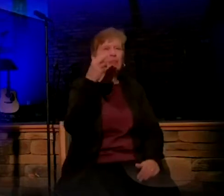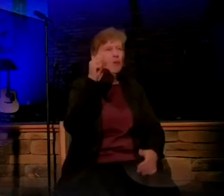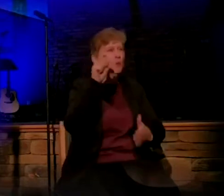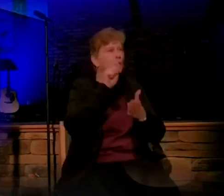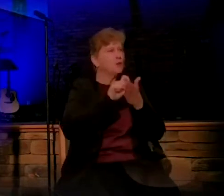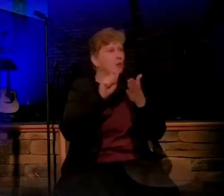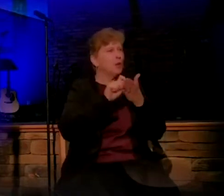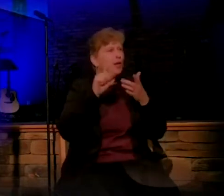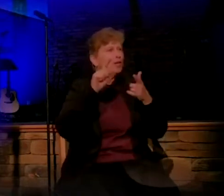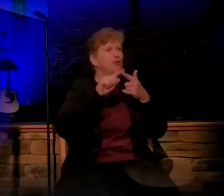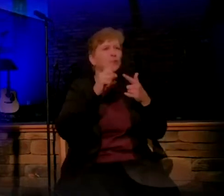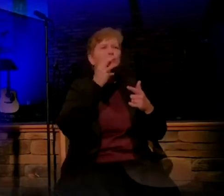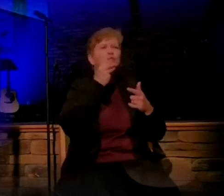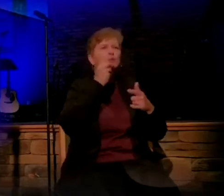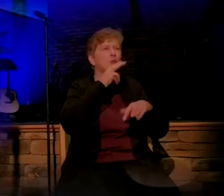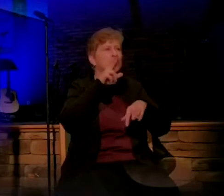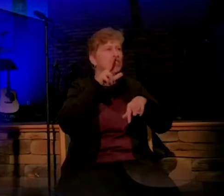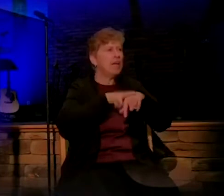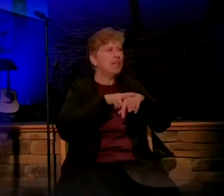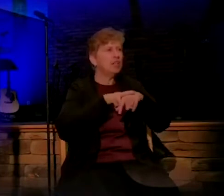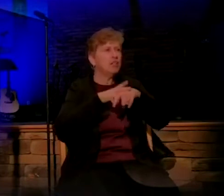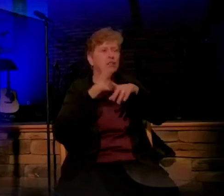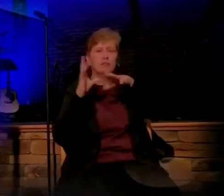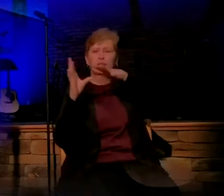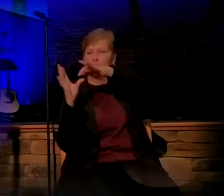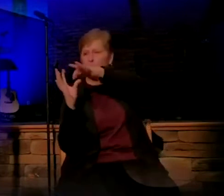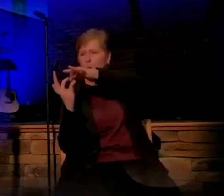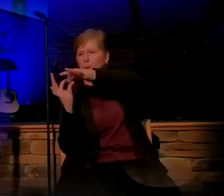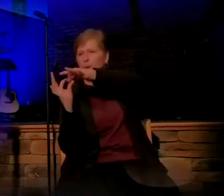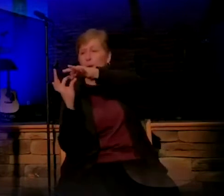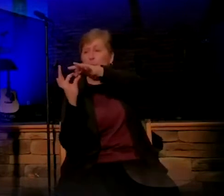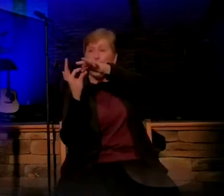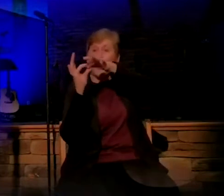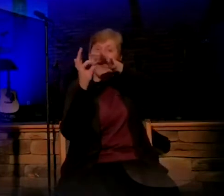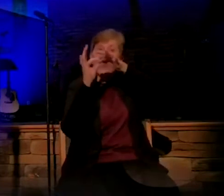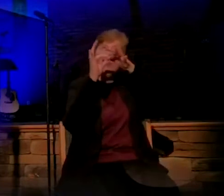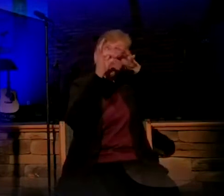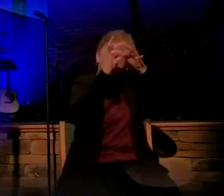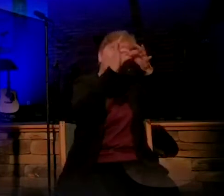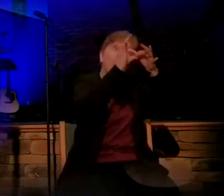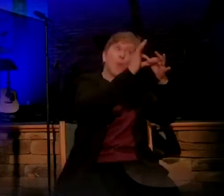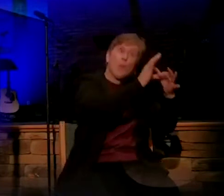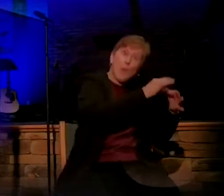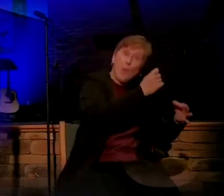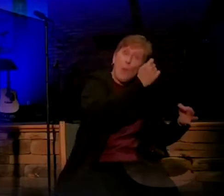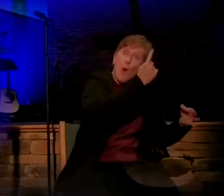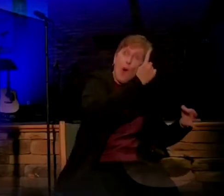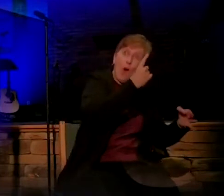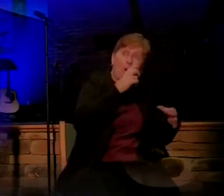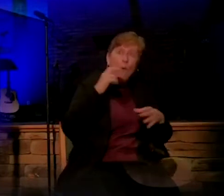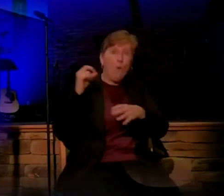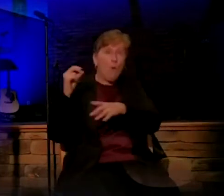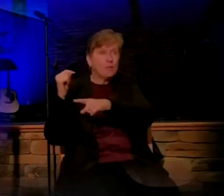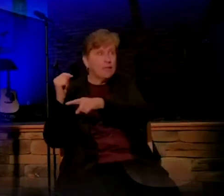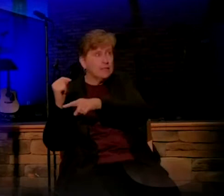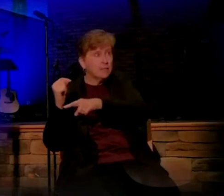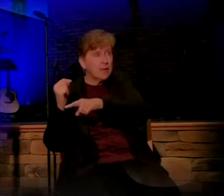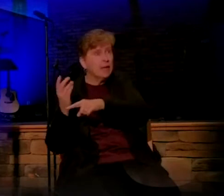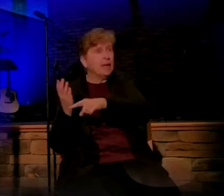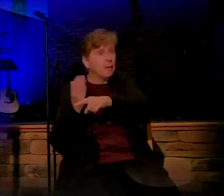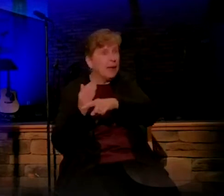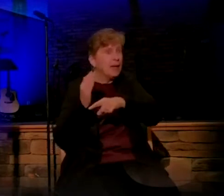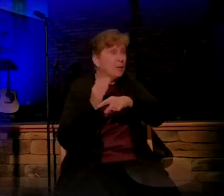and the significance of this passage for the Jewish nation and for Joseph was the